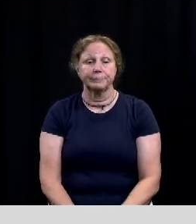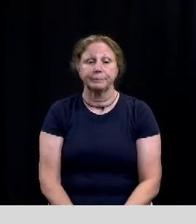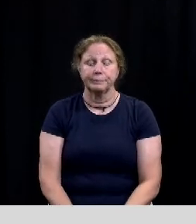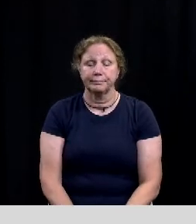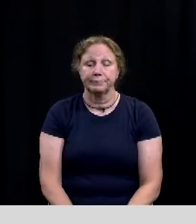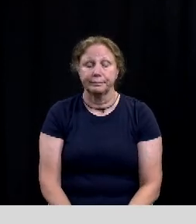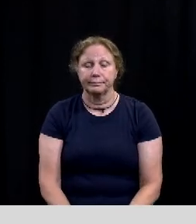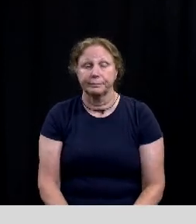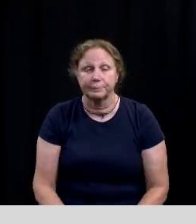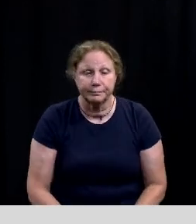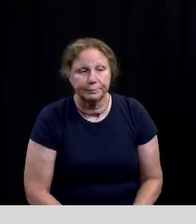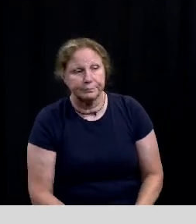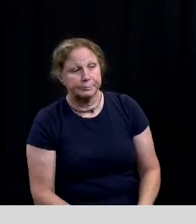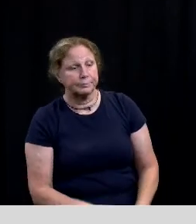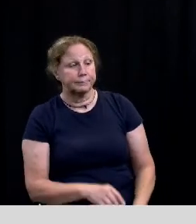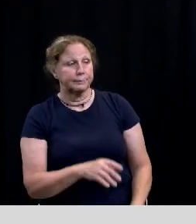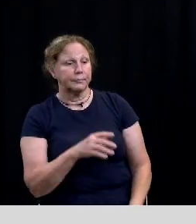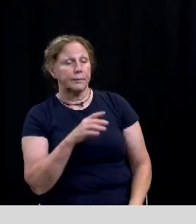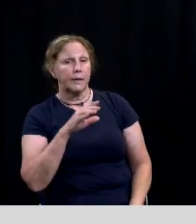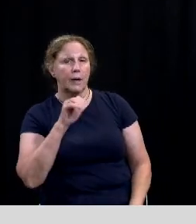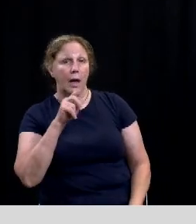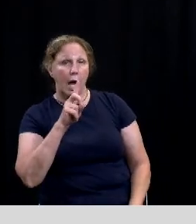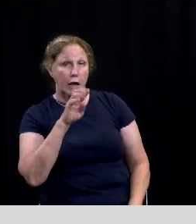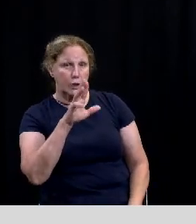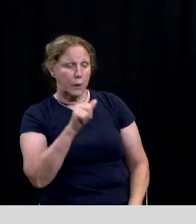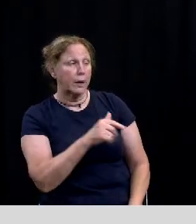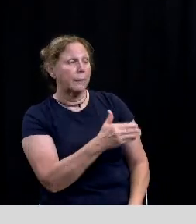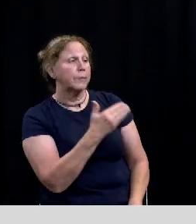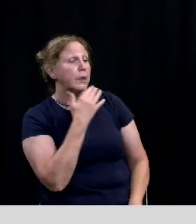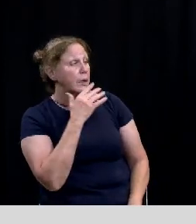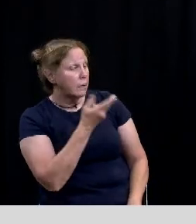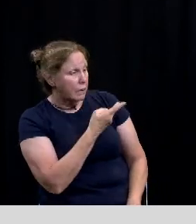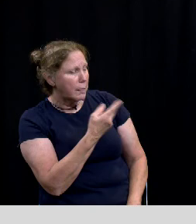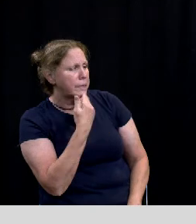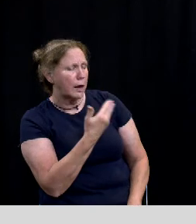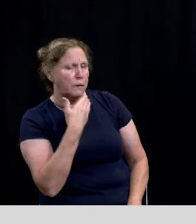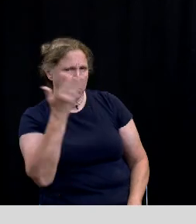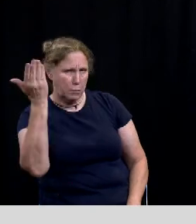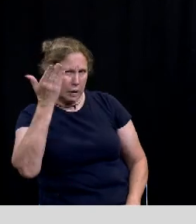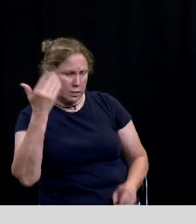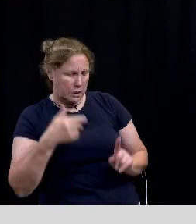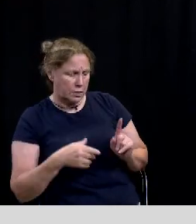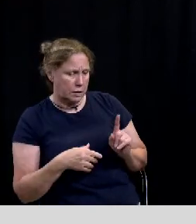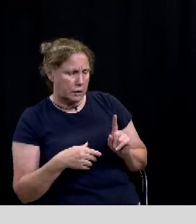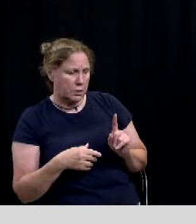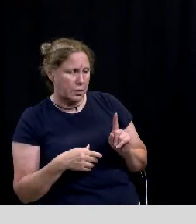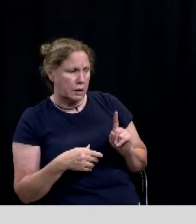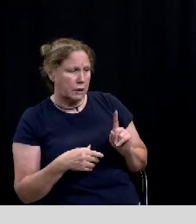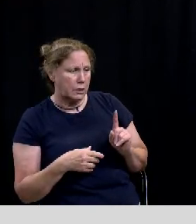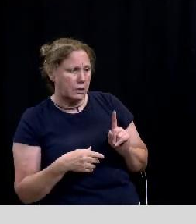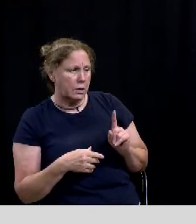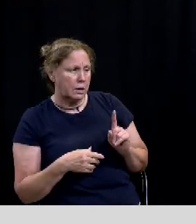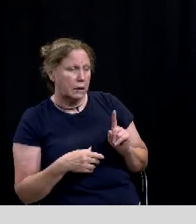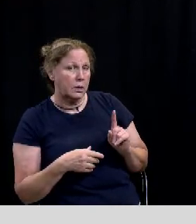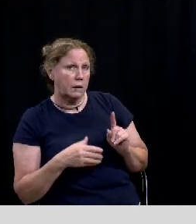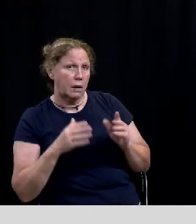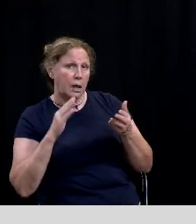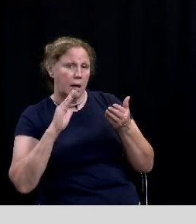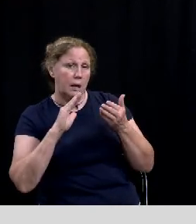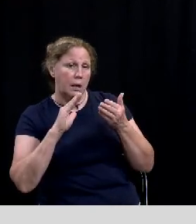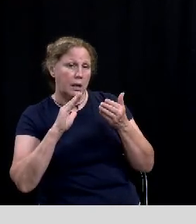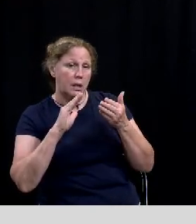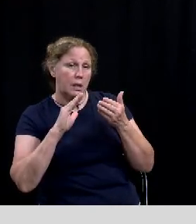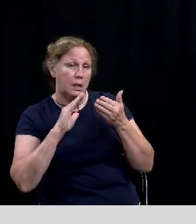jonathan and jeffrey thank you for this presentation you know that um uh downtown uh